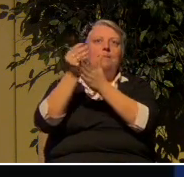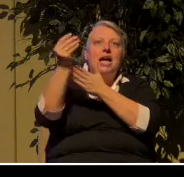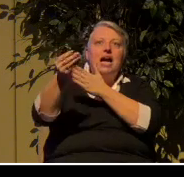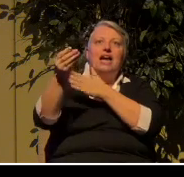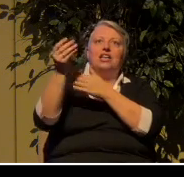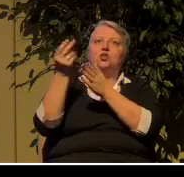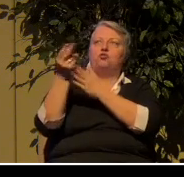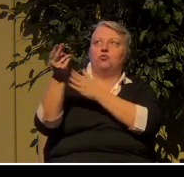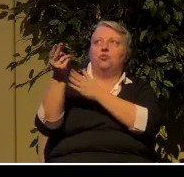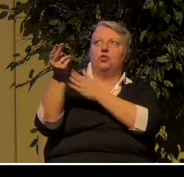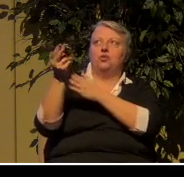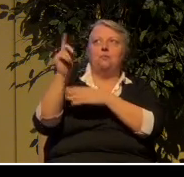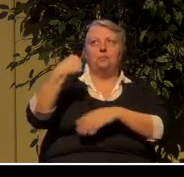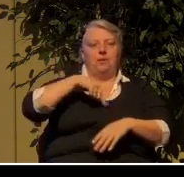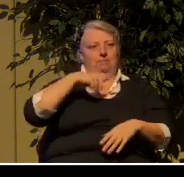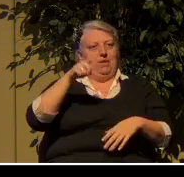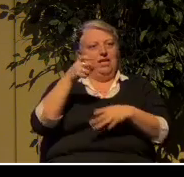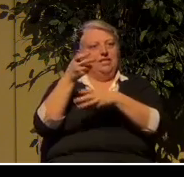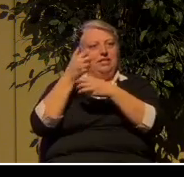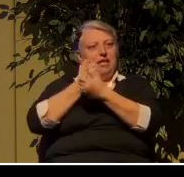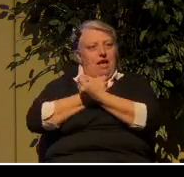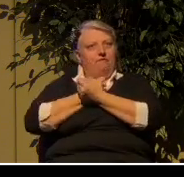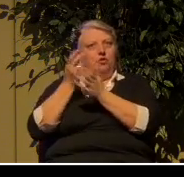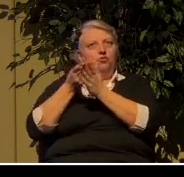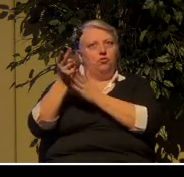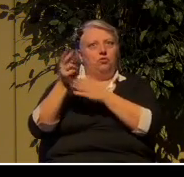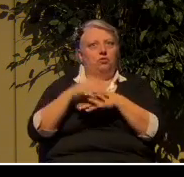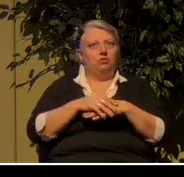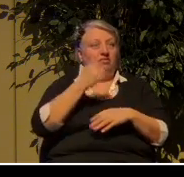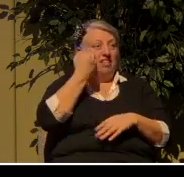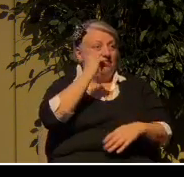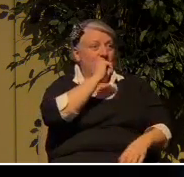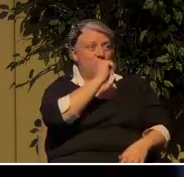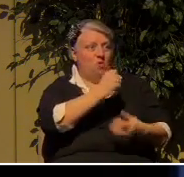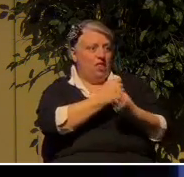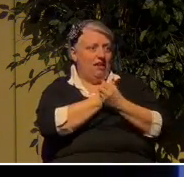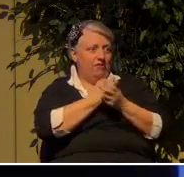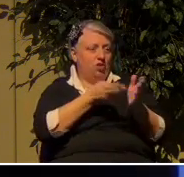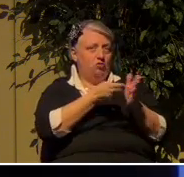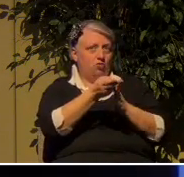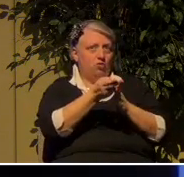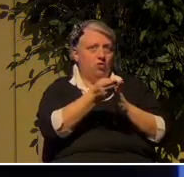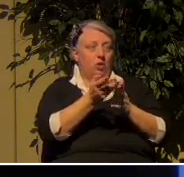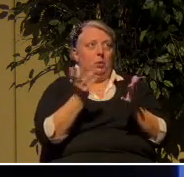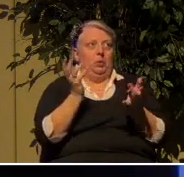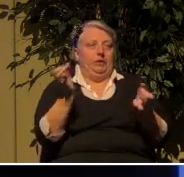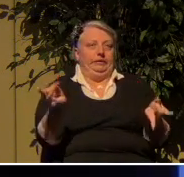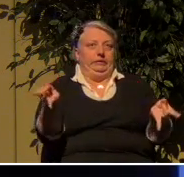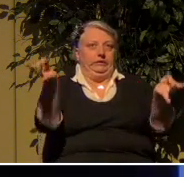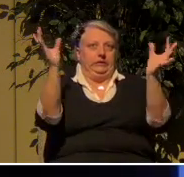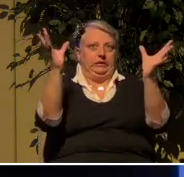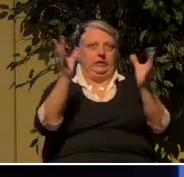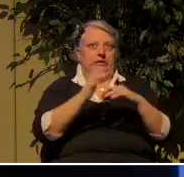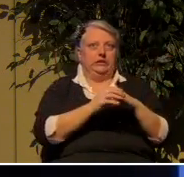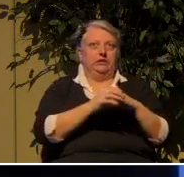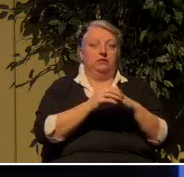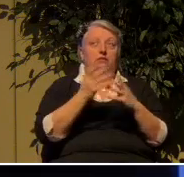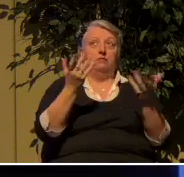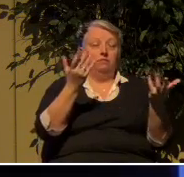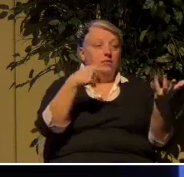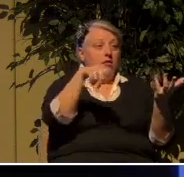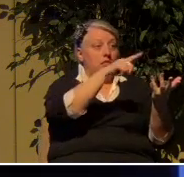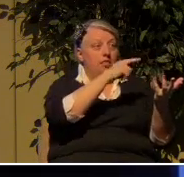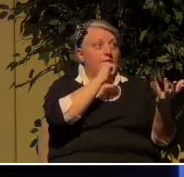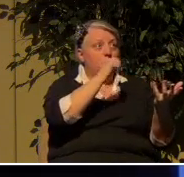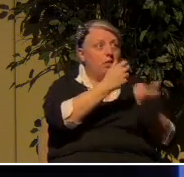And then what happens when you don't love the truth? This is where it gets real nasty. For this reason, God sends